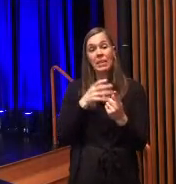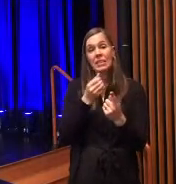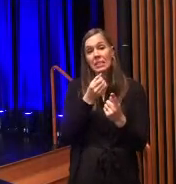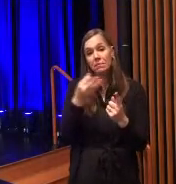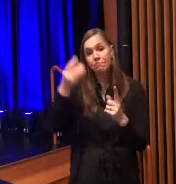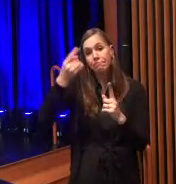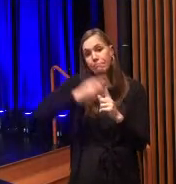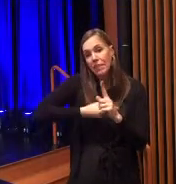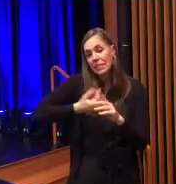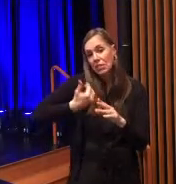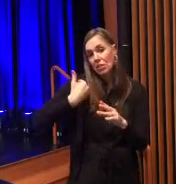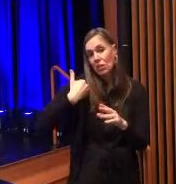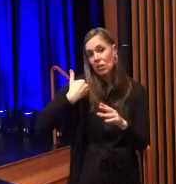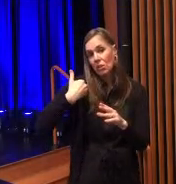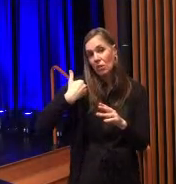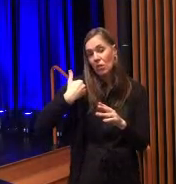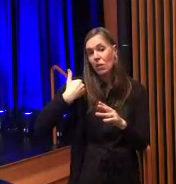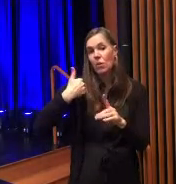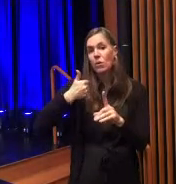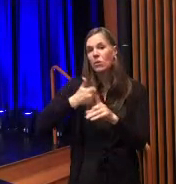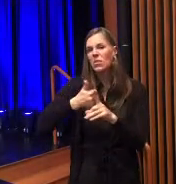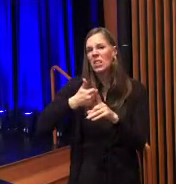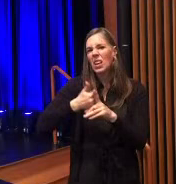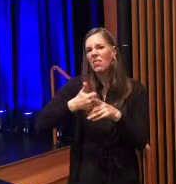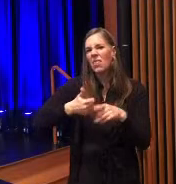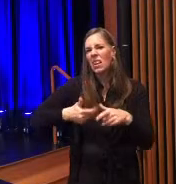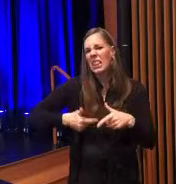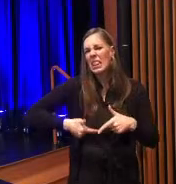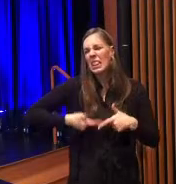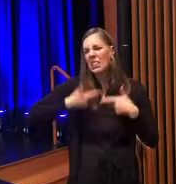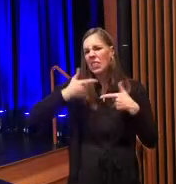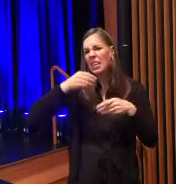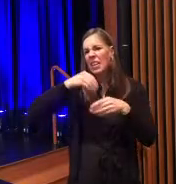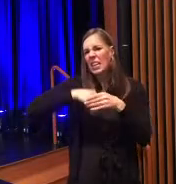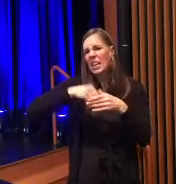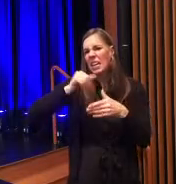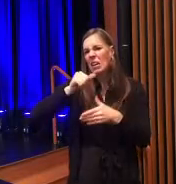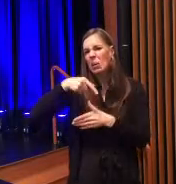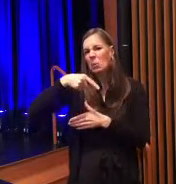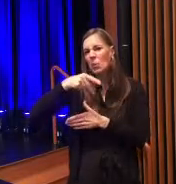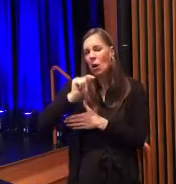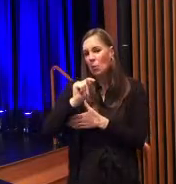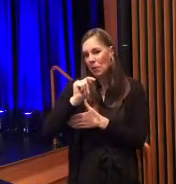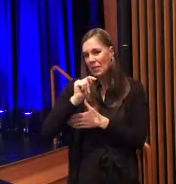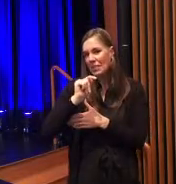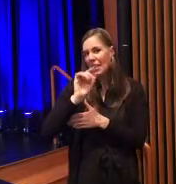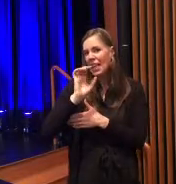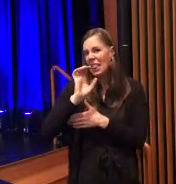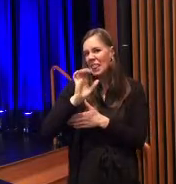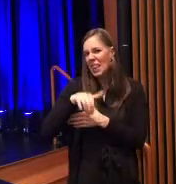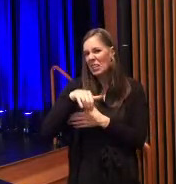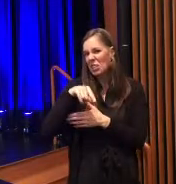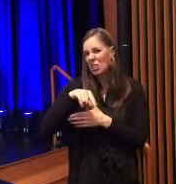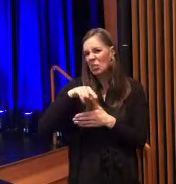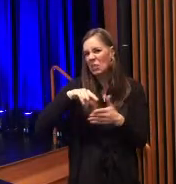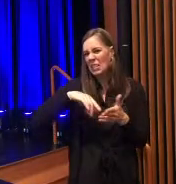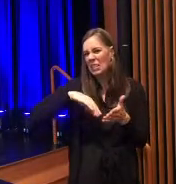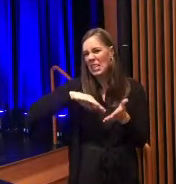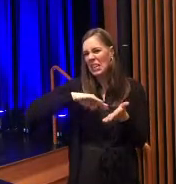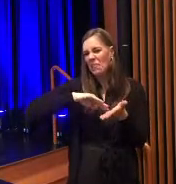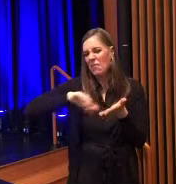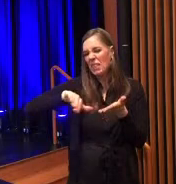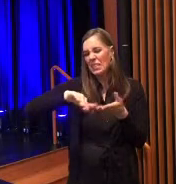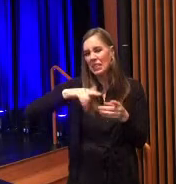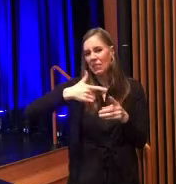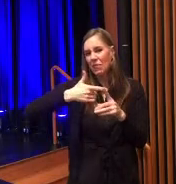who was squatting in an apartment from which she had been evicted by her landlord.